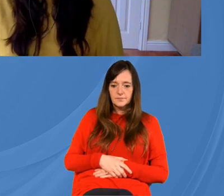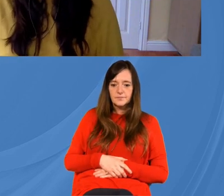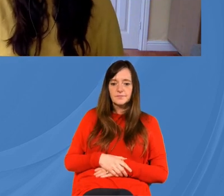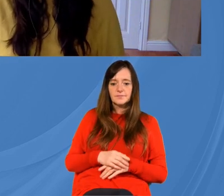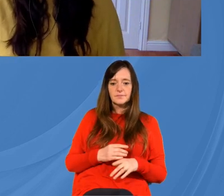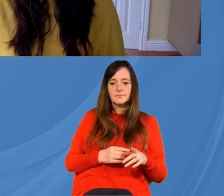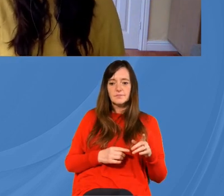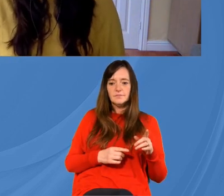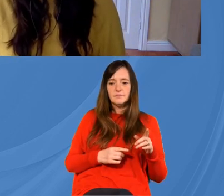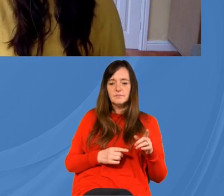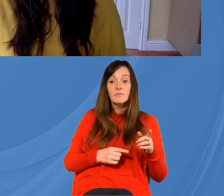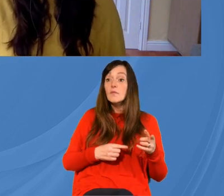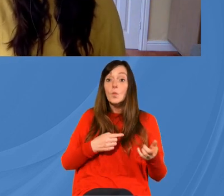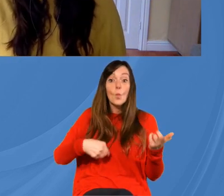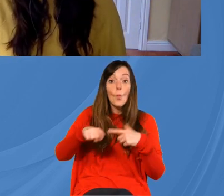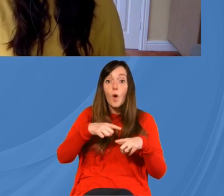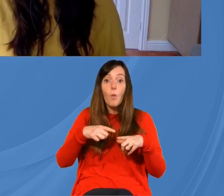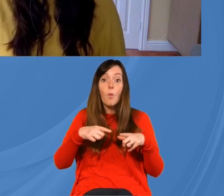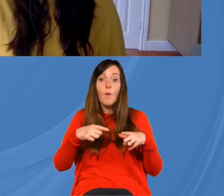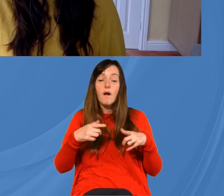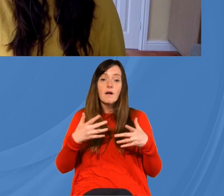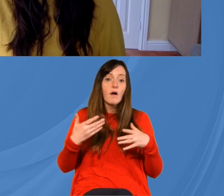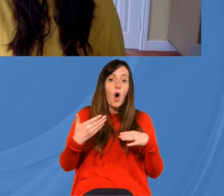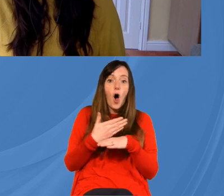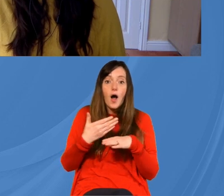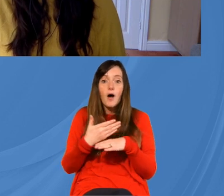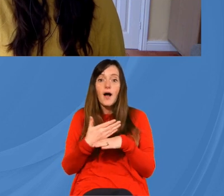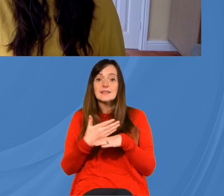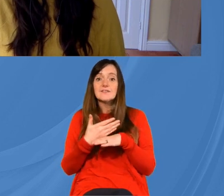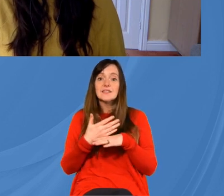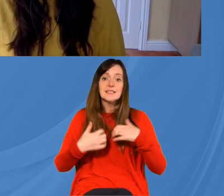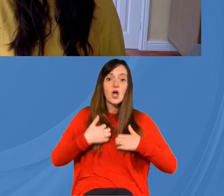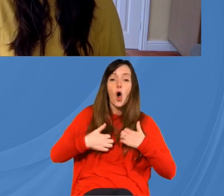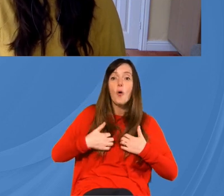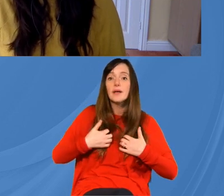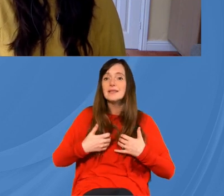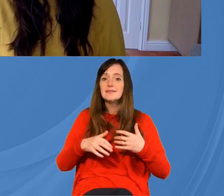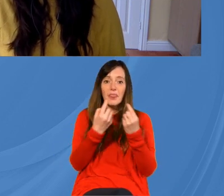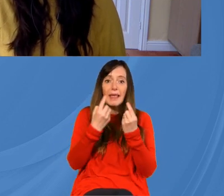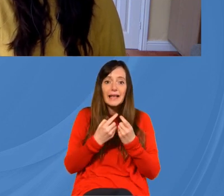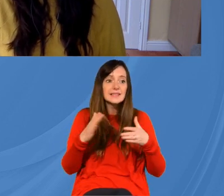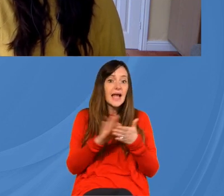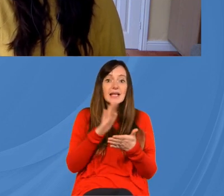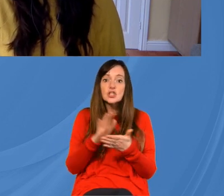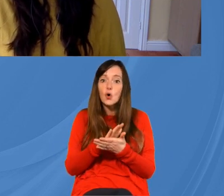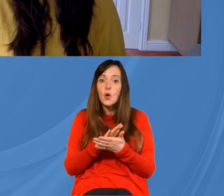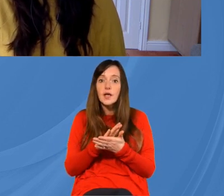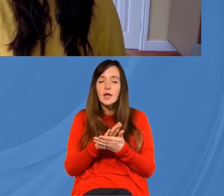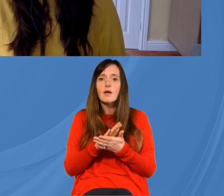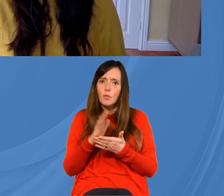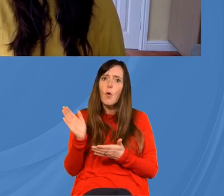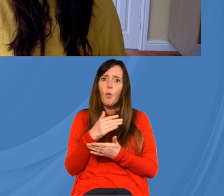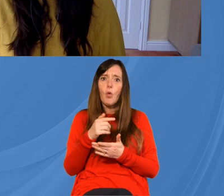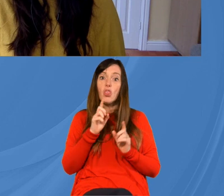for what we're passionate about how would you help us apply this to talking to our neighbours and friends about jesus yeah i think the simple answer john t is